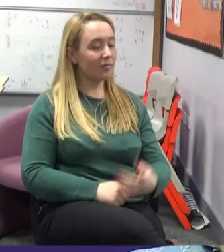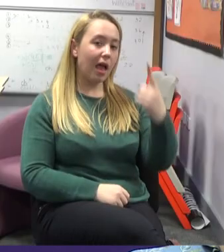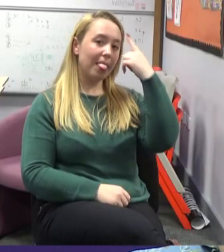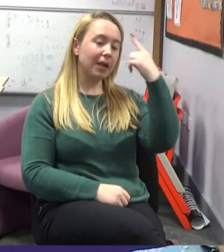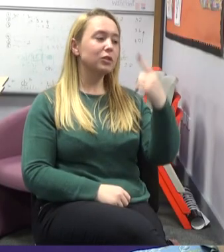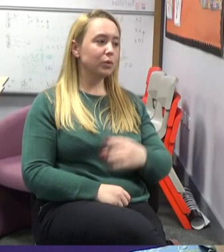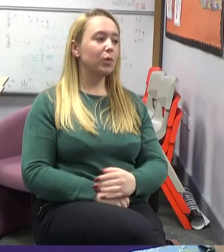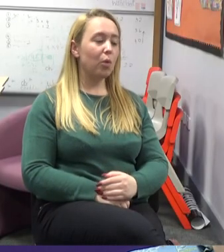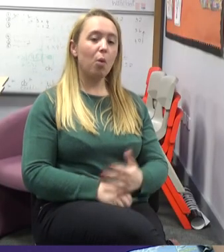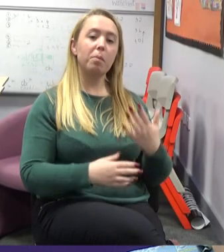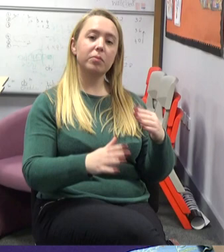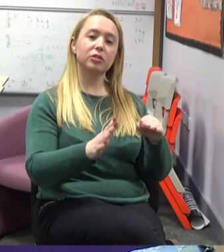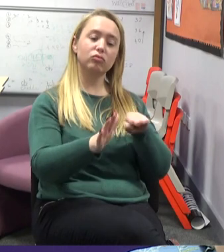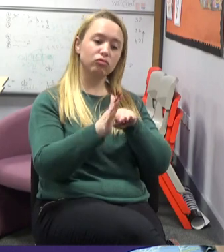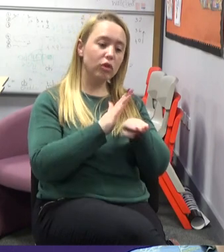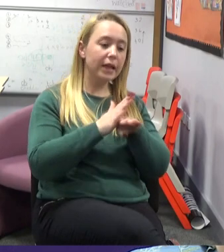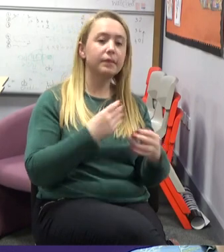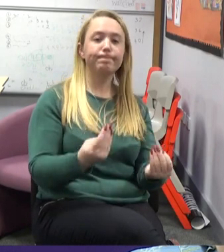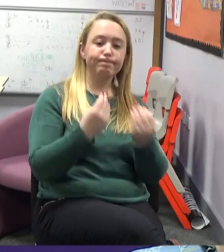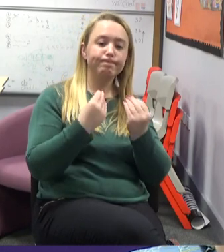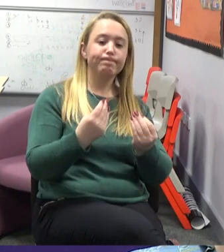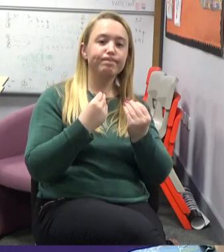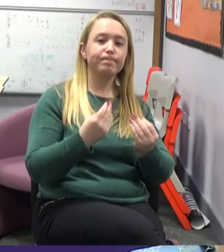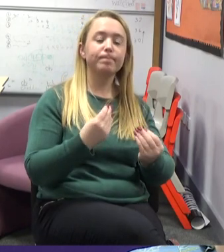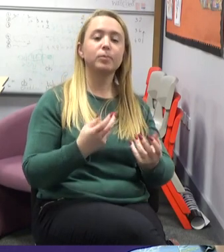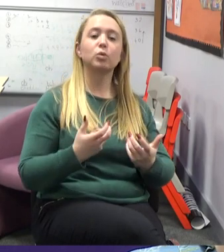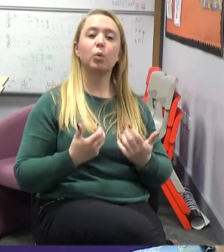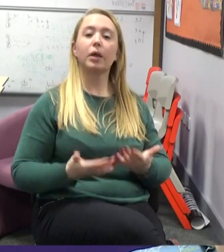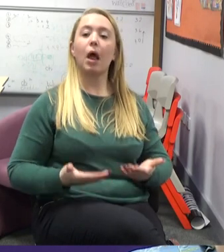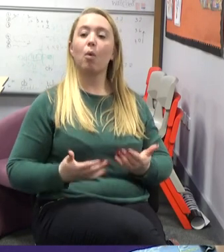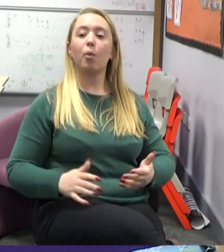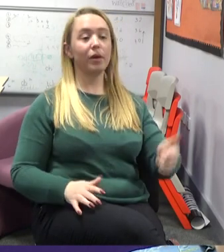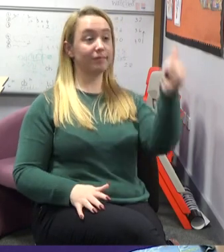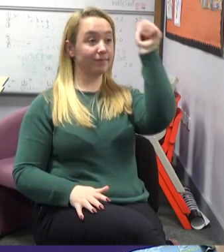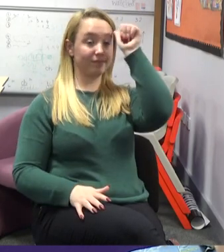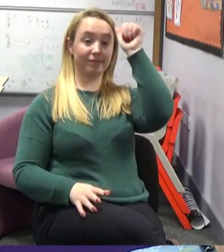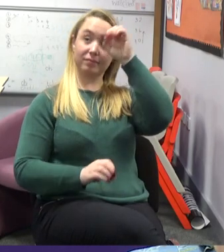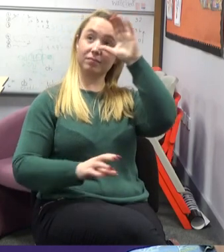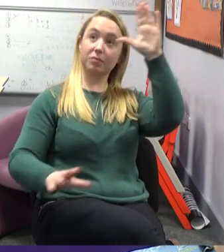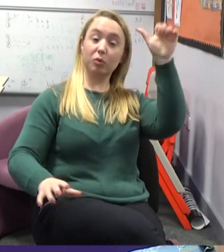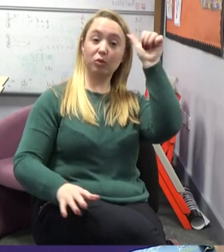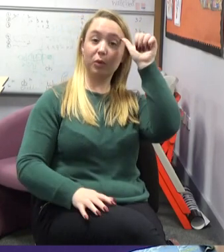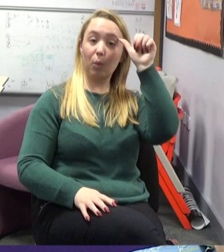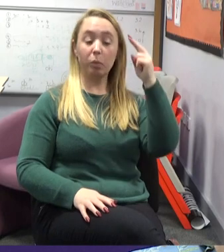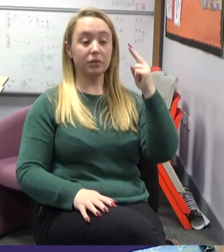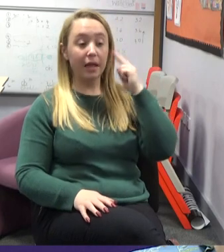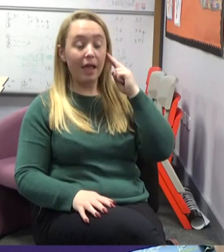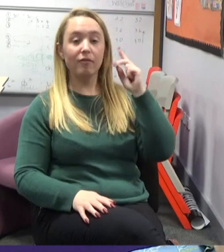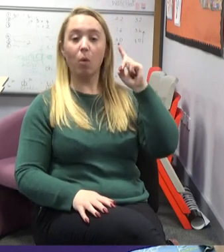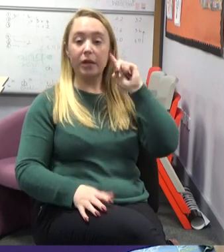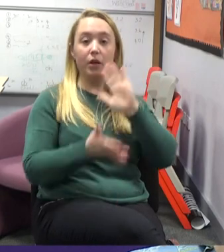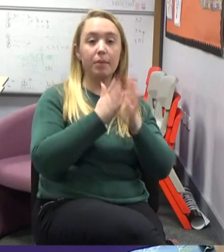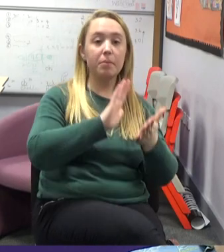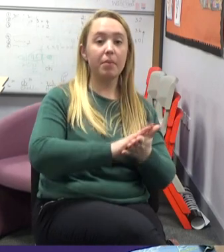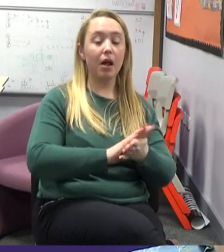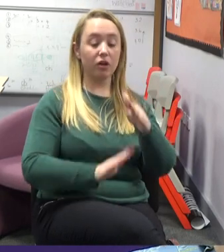With the training that we've had, we're now much more aware of the needs of hearing impaired learners. For